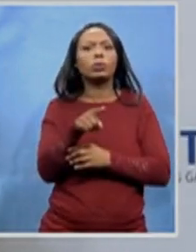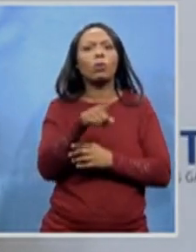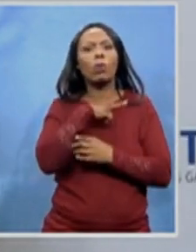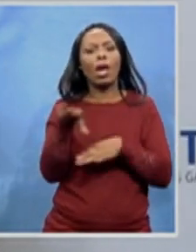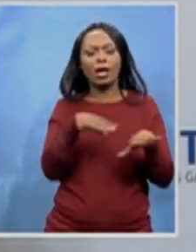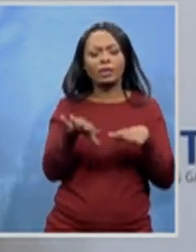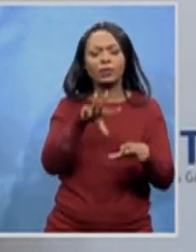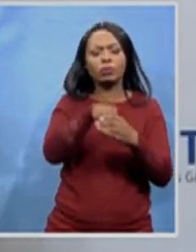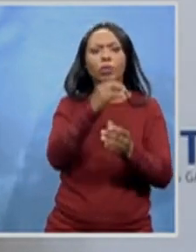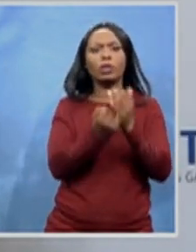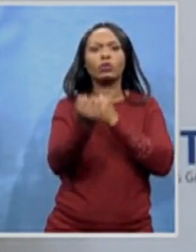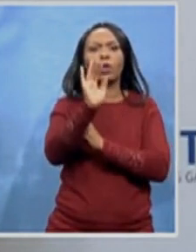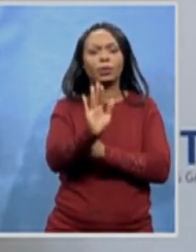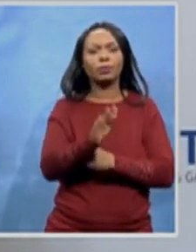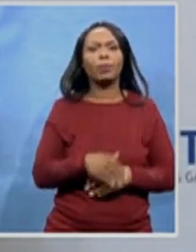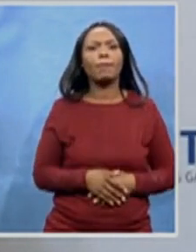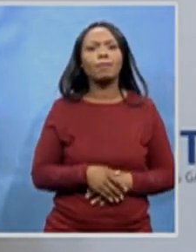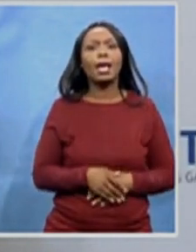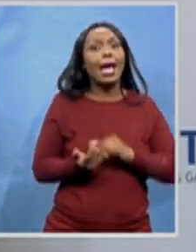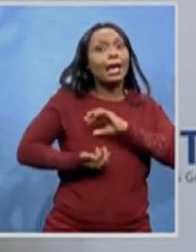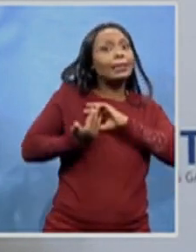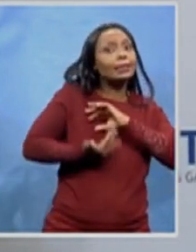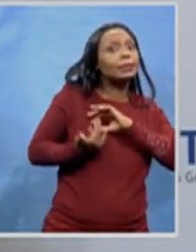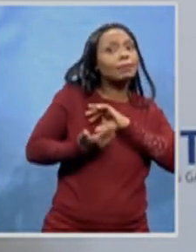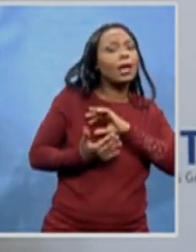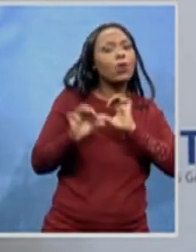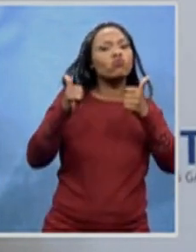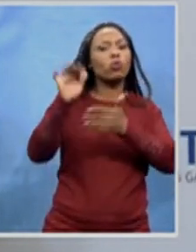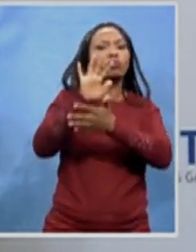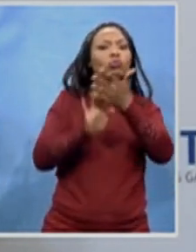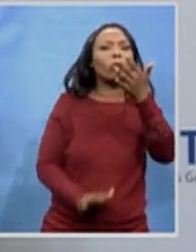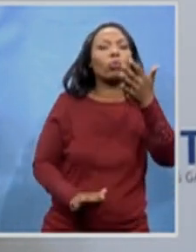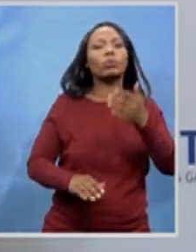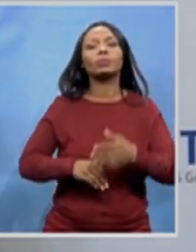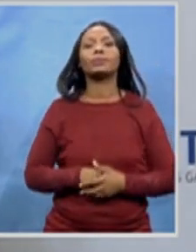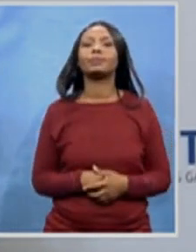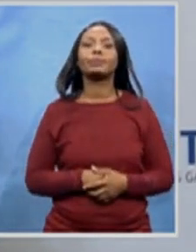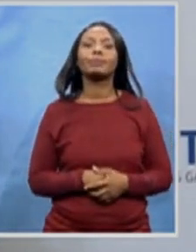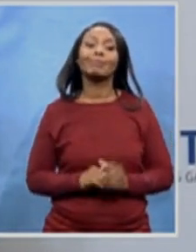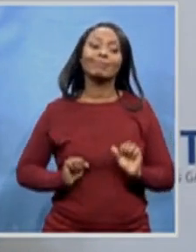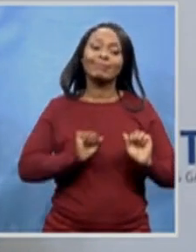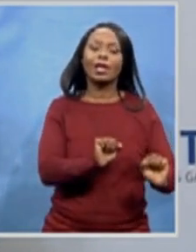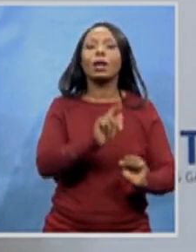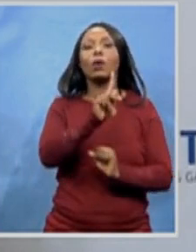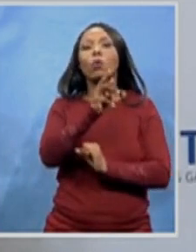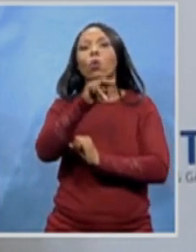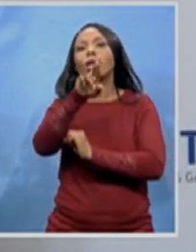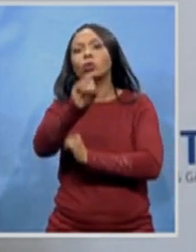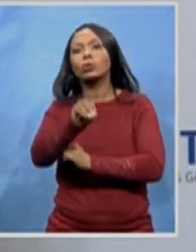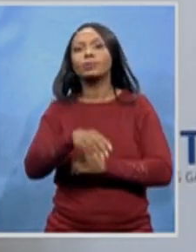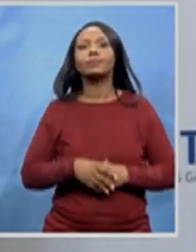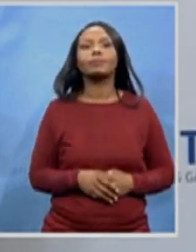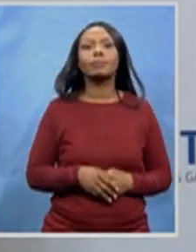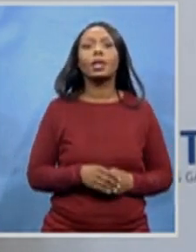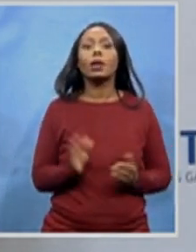Inspired by the great story of Guaito, we come here today to bid farewell